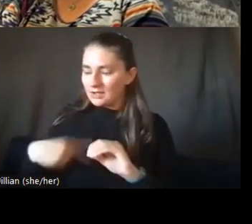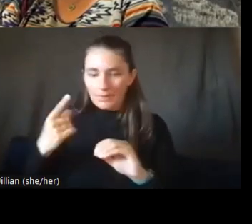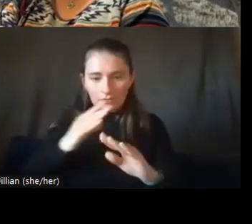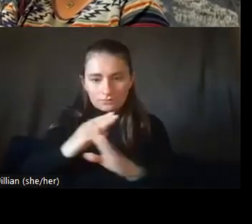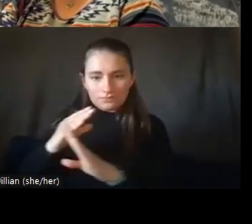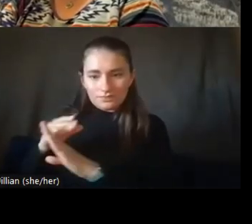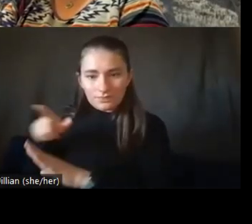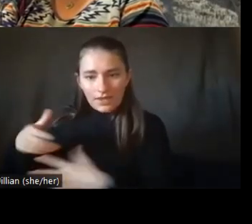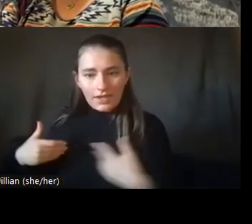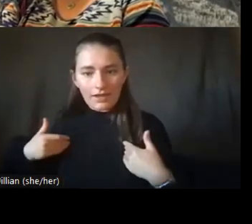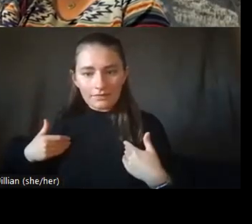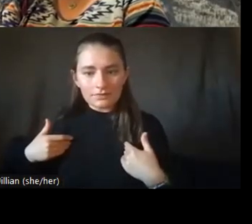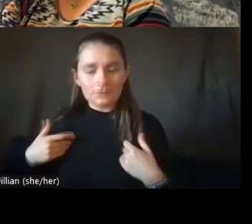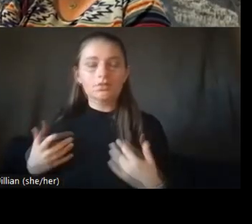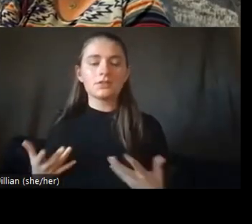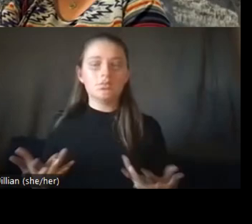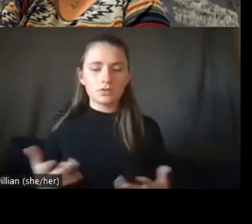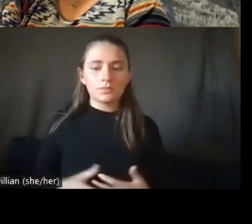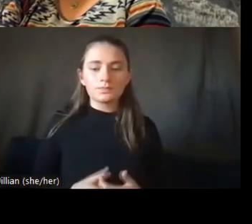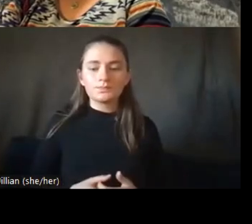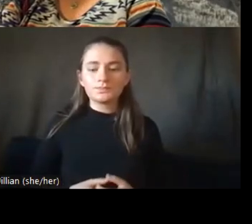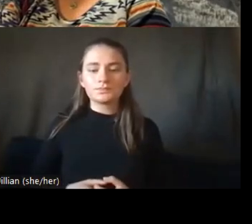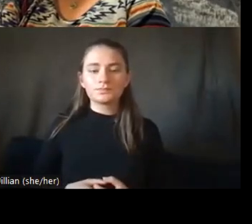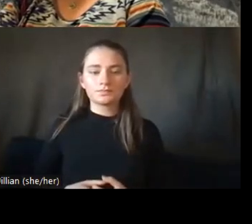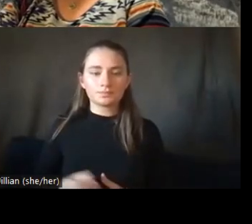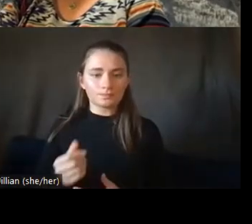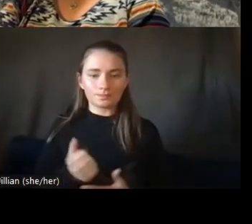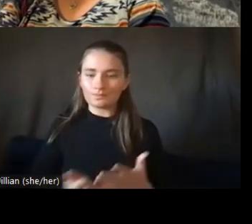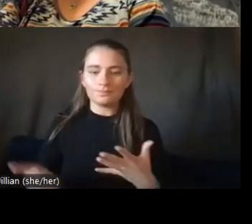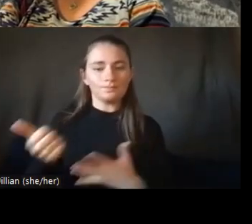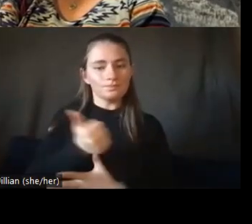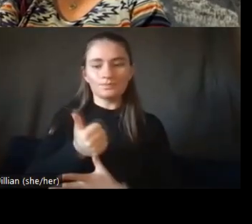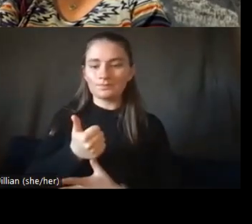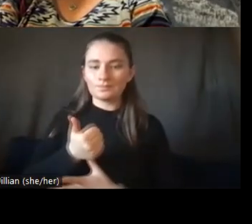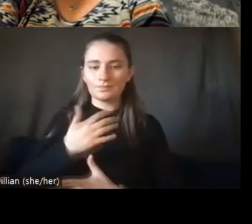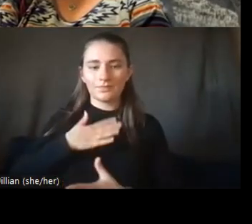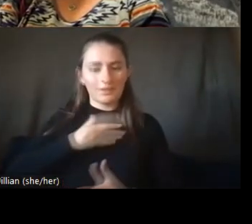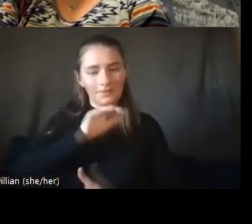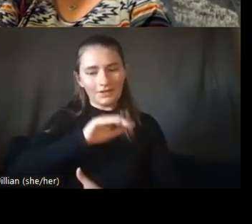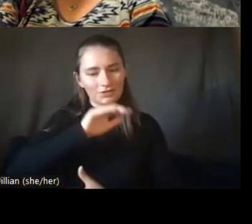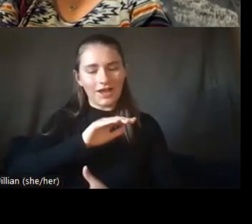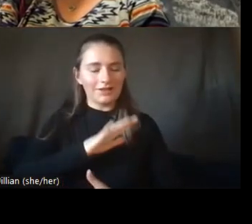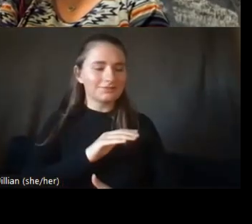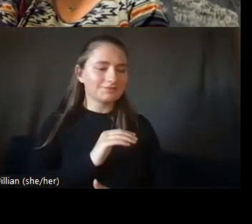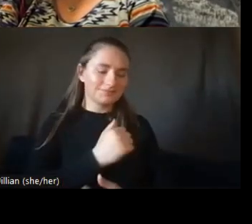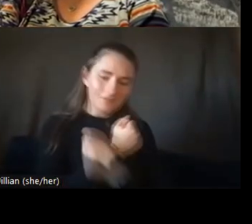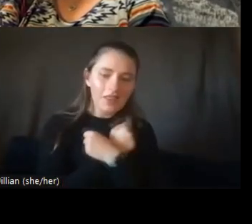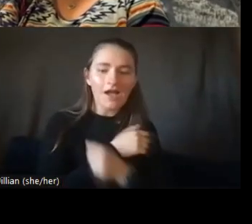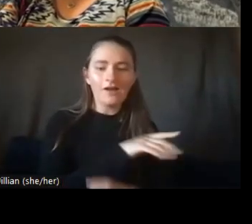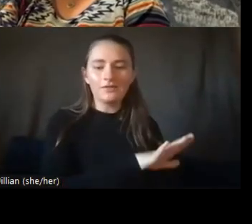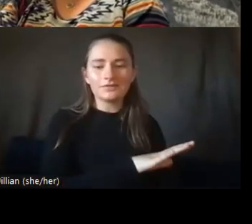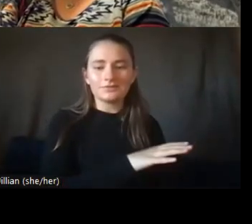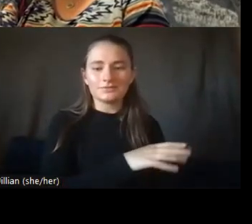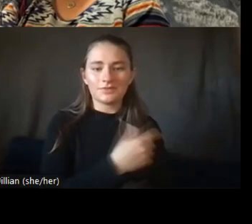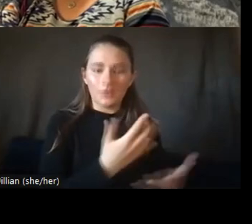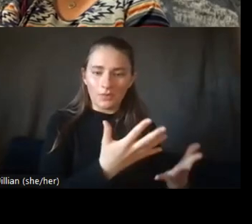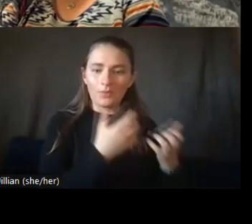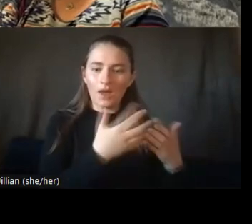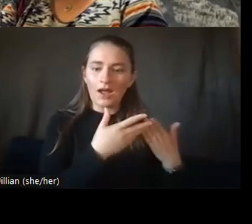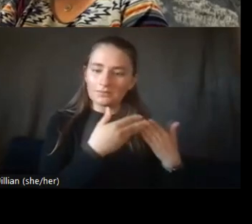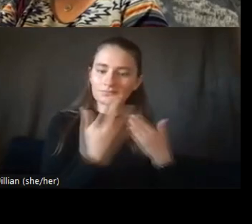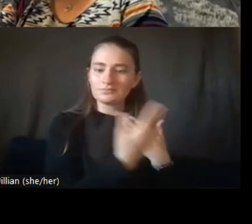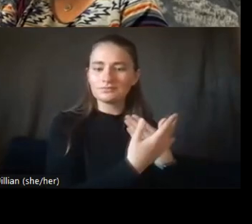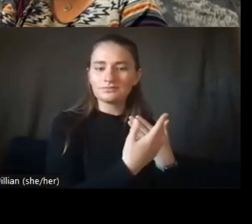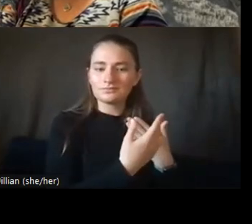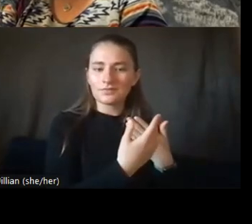Um, of course, number one is just the love for my child and my desire for her to have people